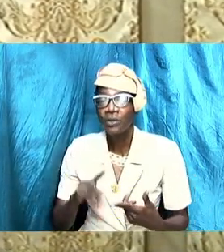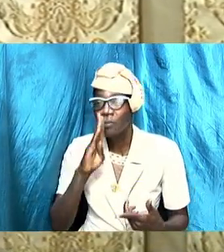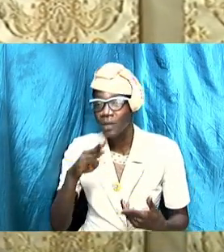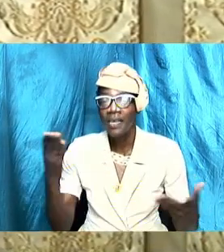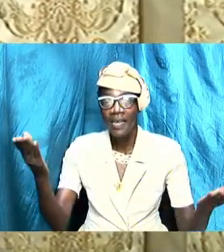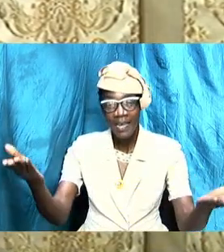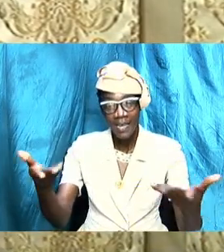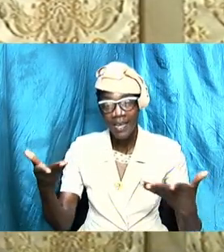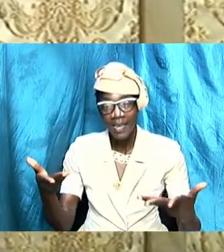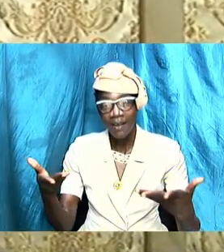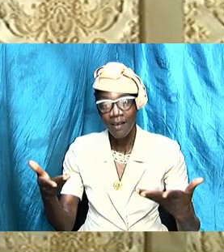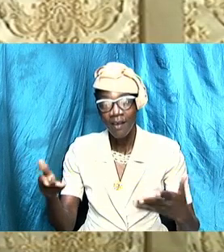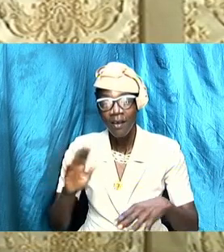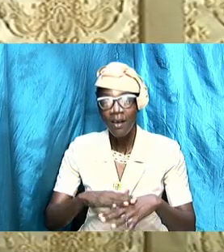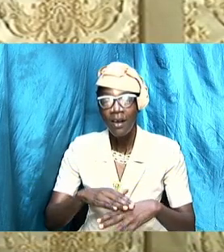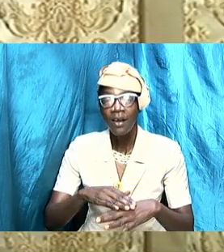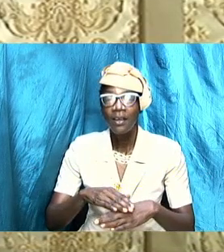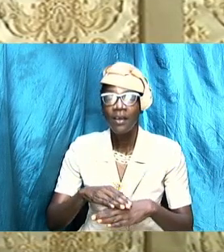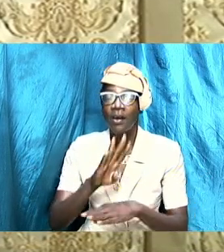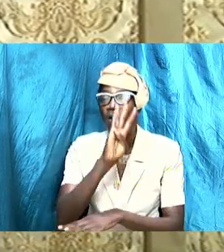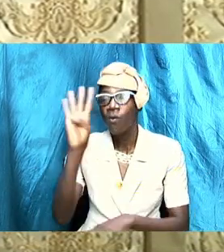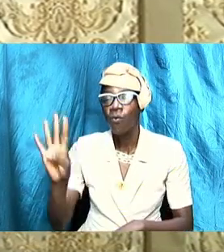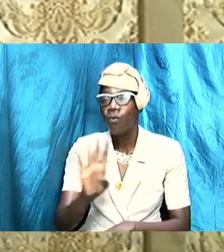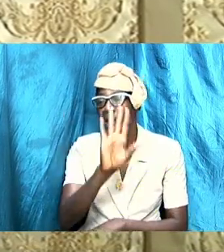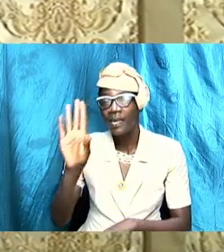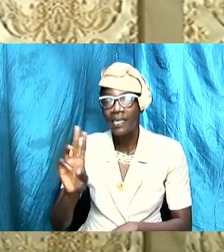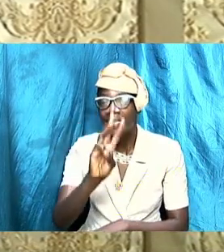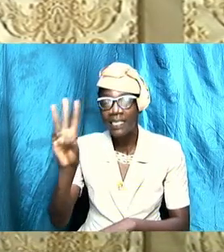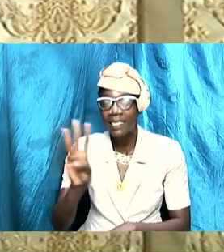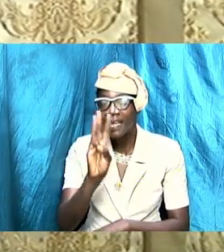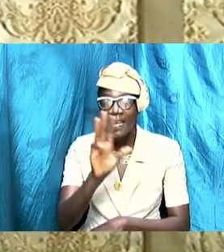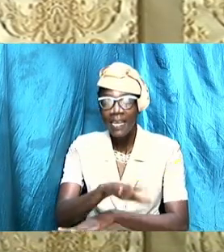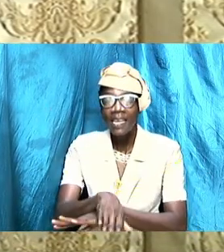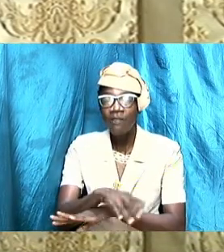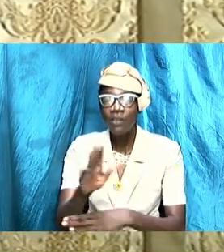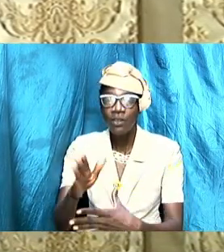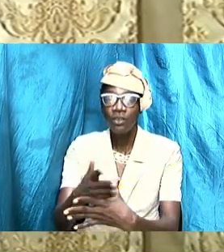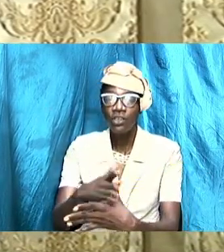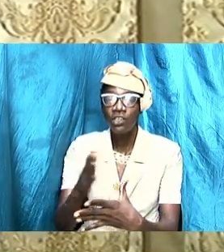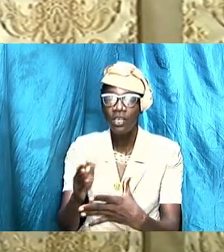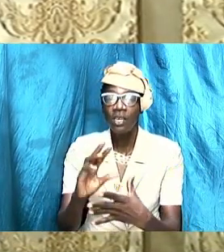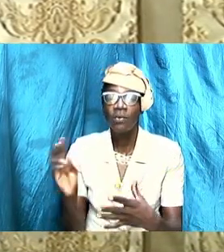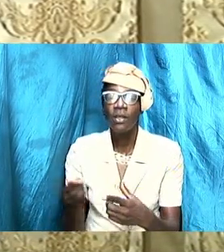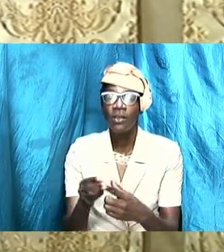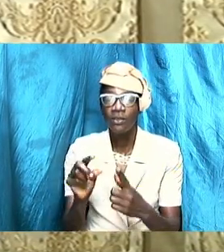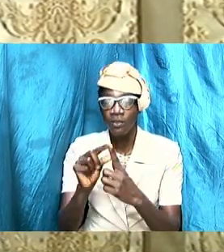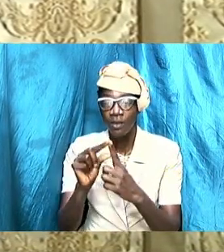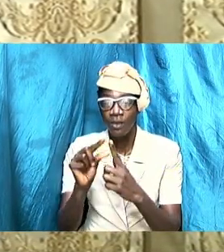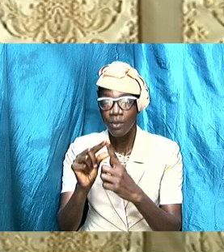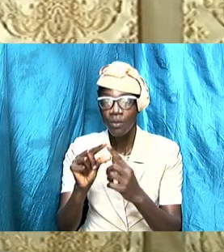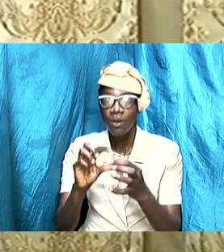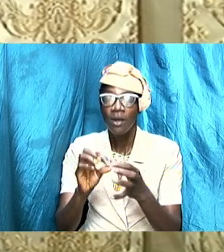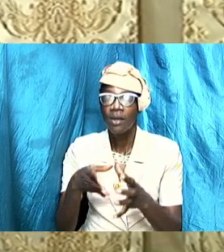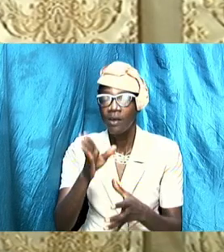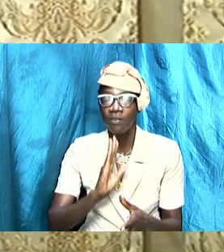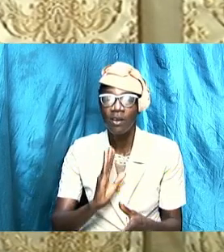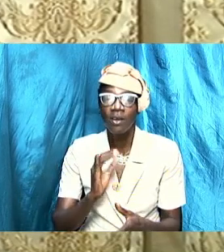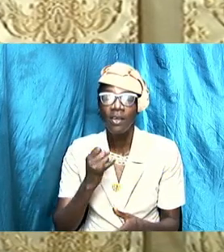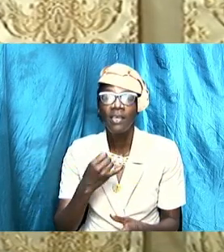here on a Wednesday evening to share with us from the word of God. Amen. It is an